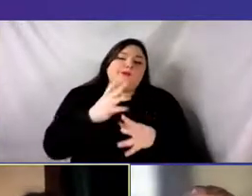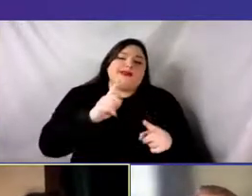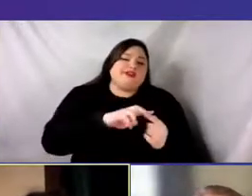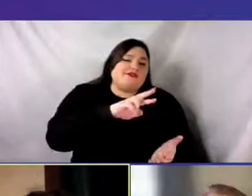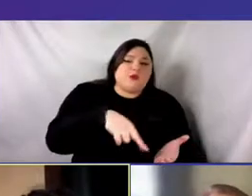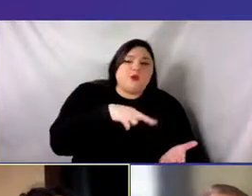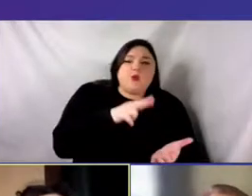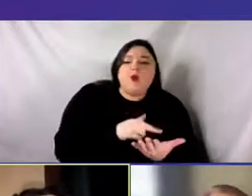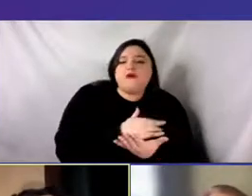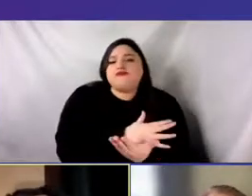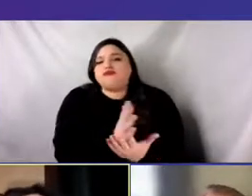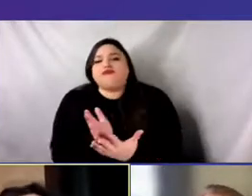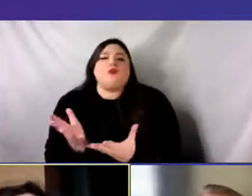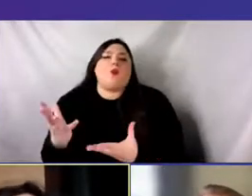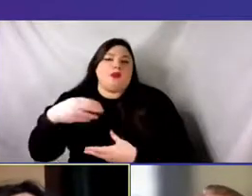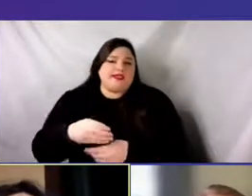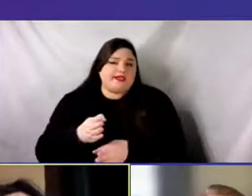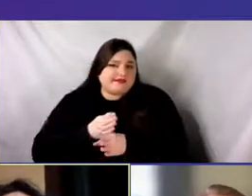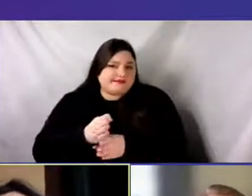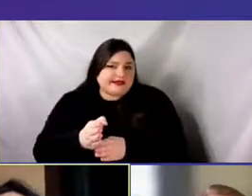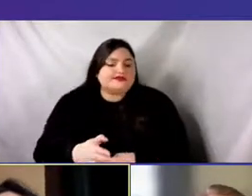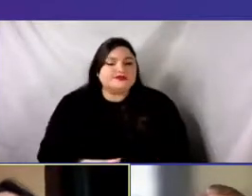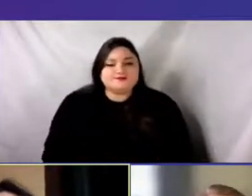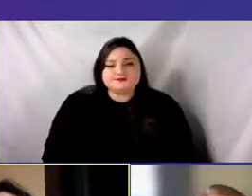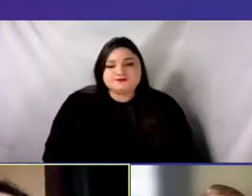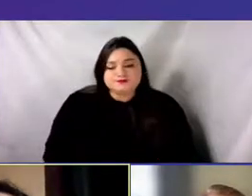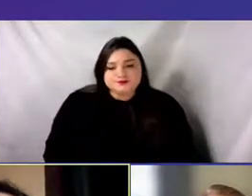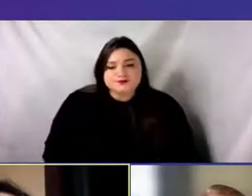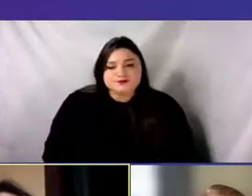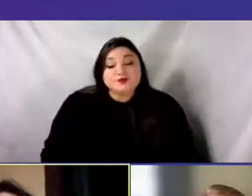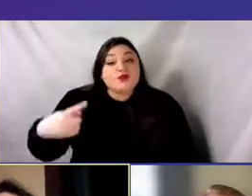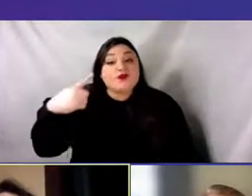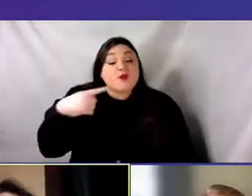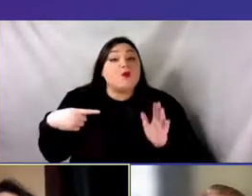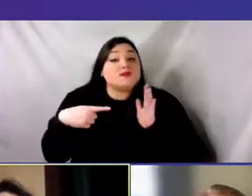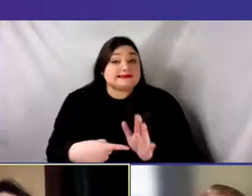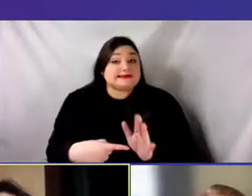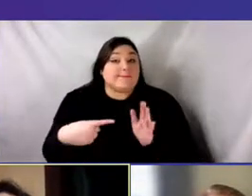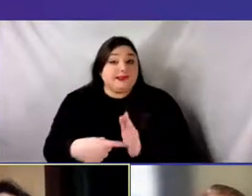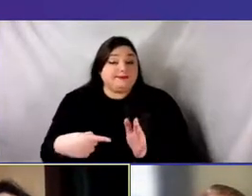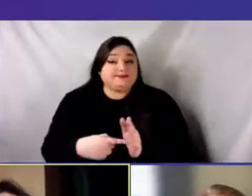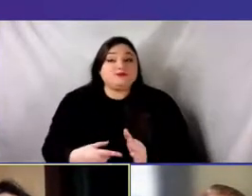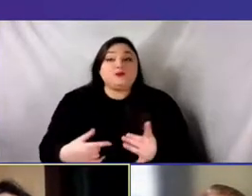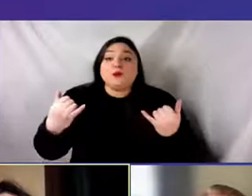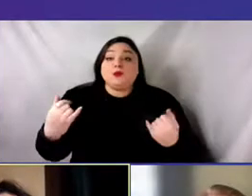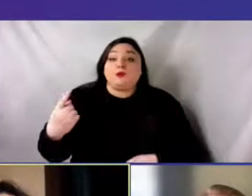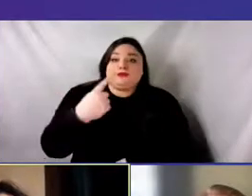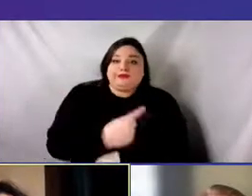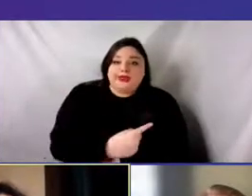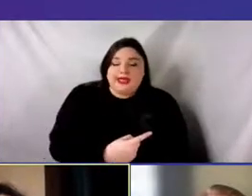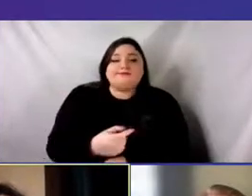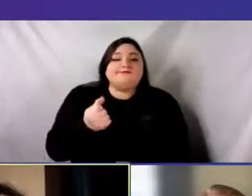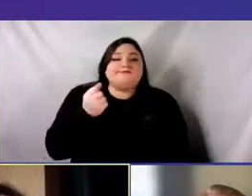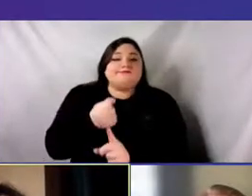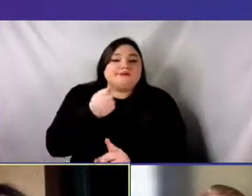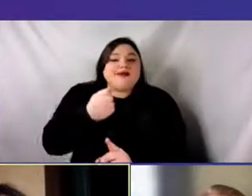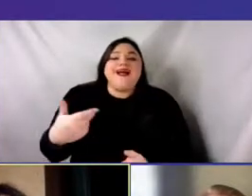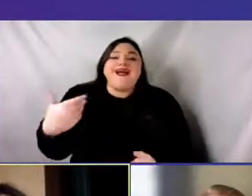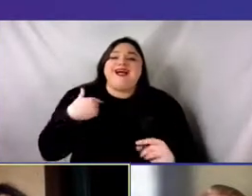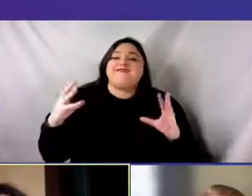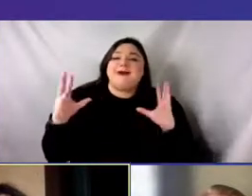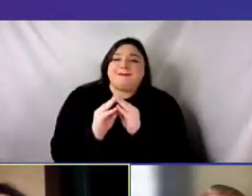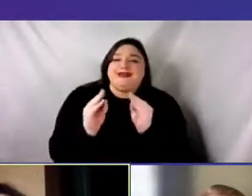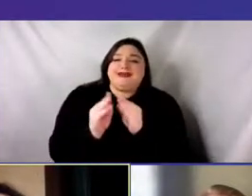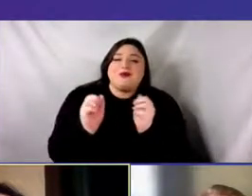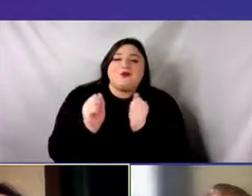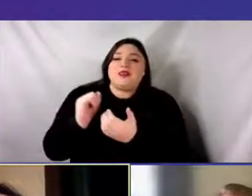Um, just today I had a meeting, an artist that I work with as a creative